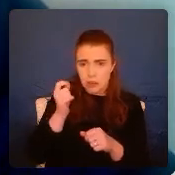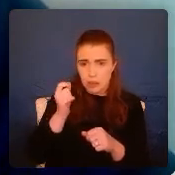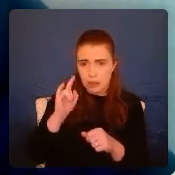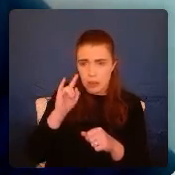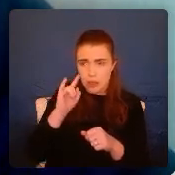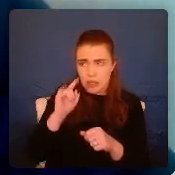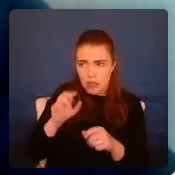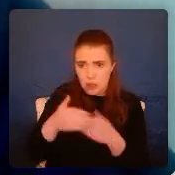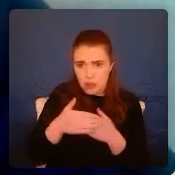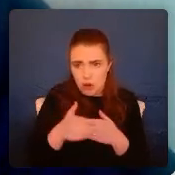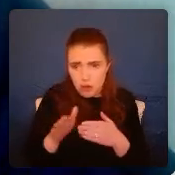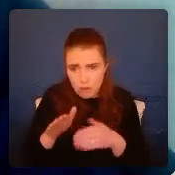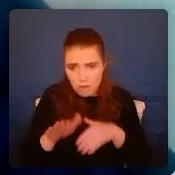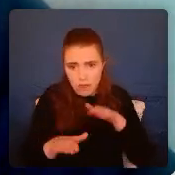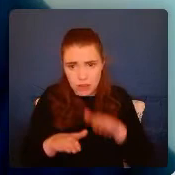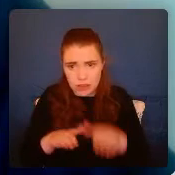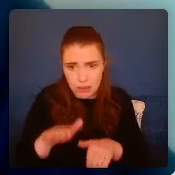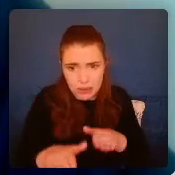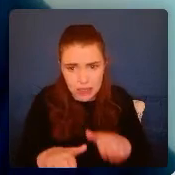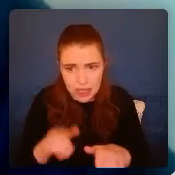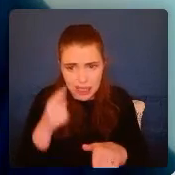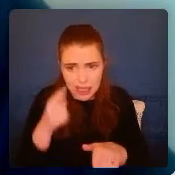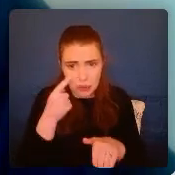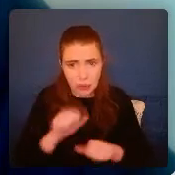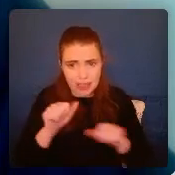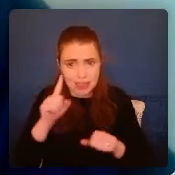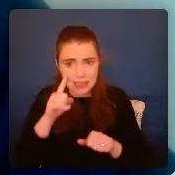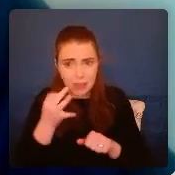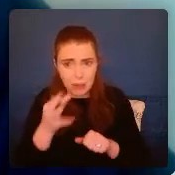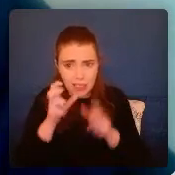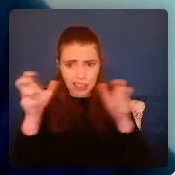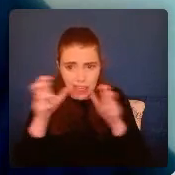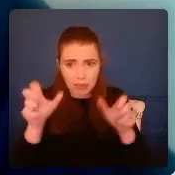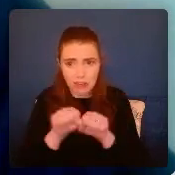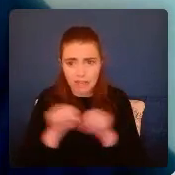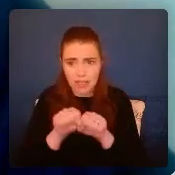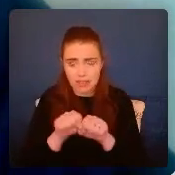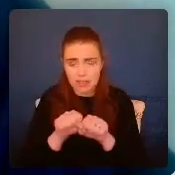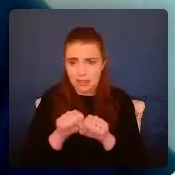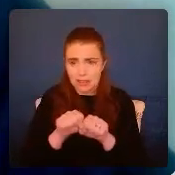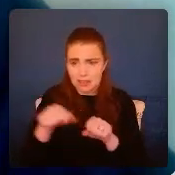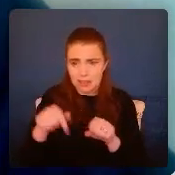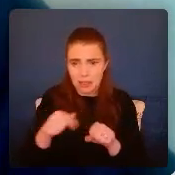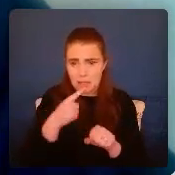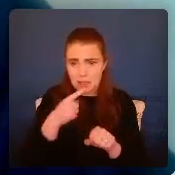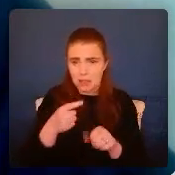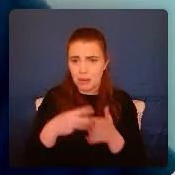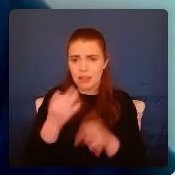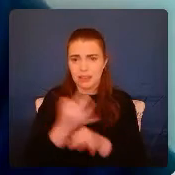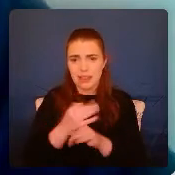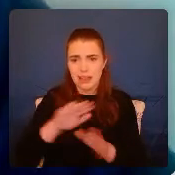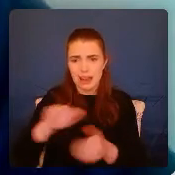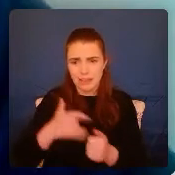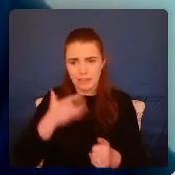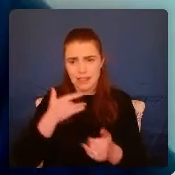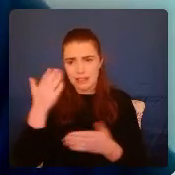breath while you wait to discover if the shouting and fighting was startled over again. It was hard when dad left. felt so sad and mum cried a lot